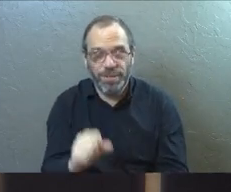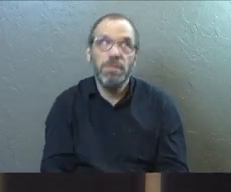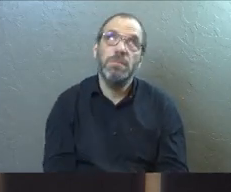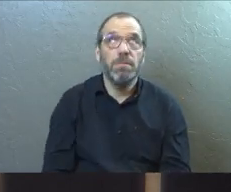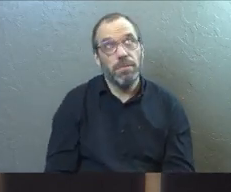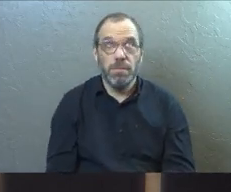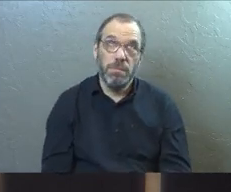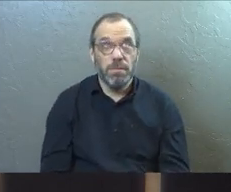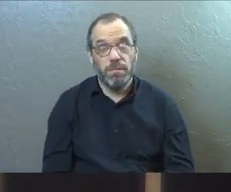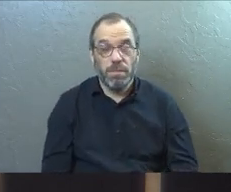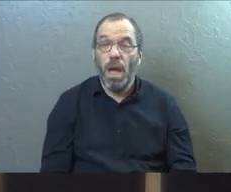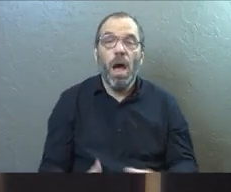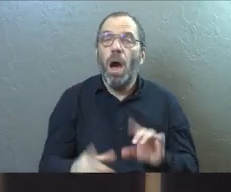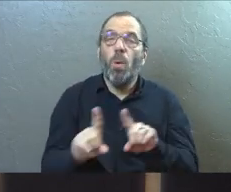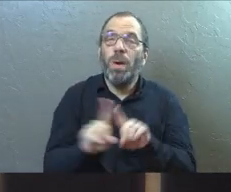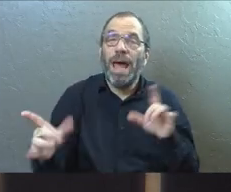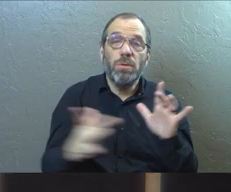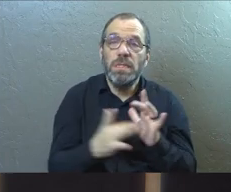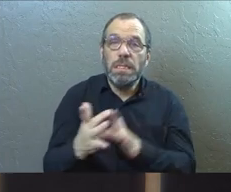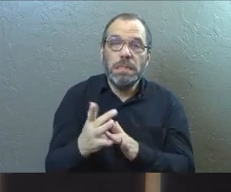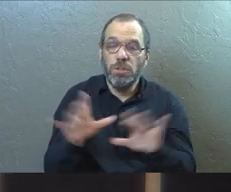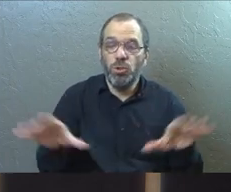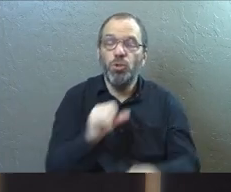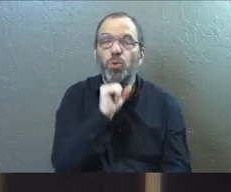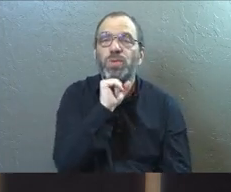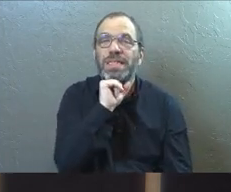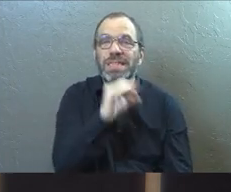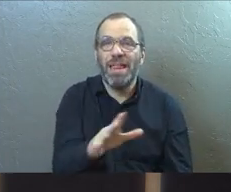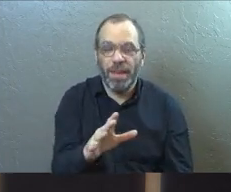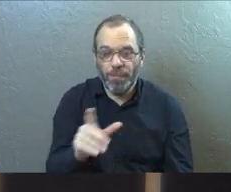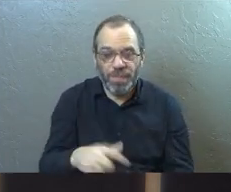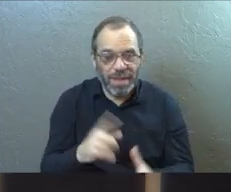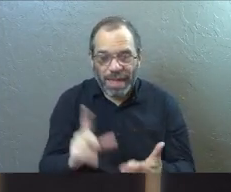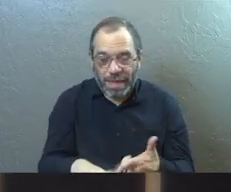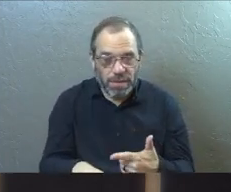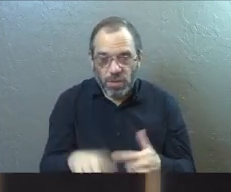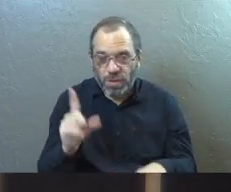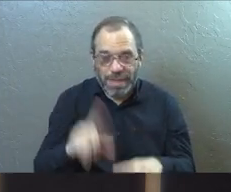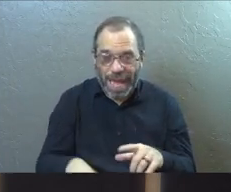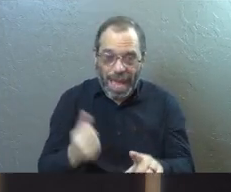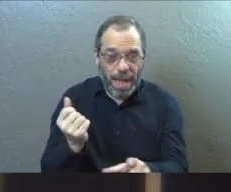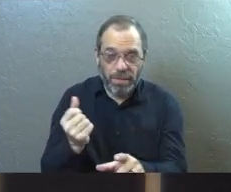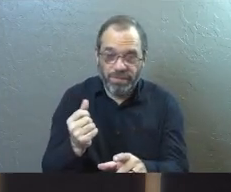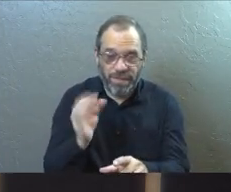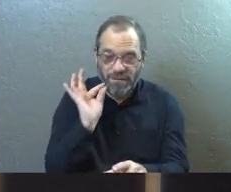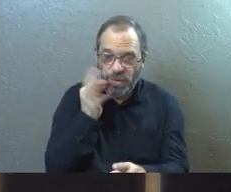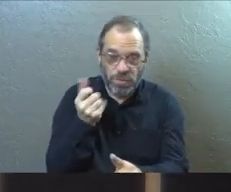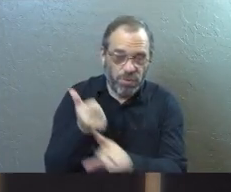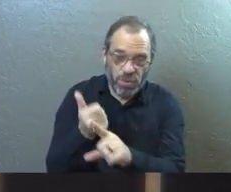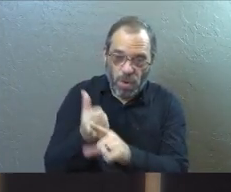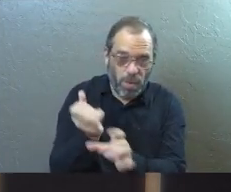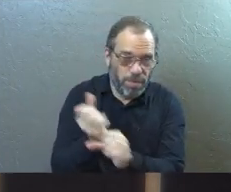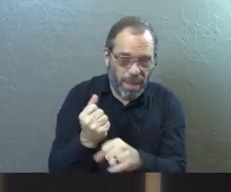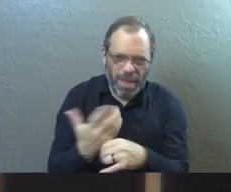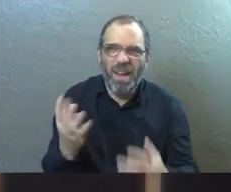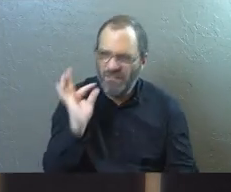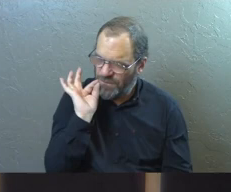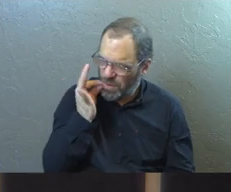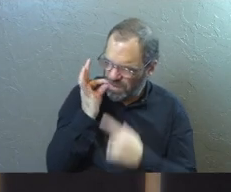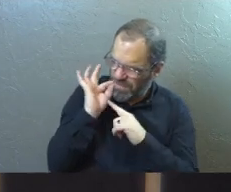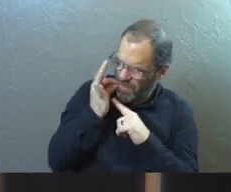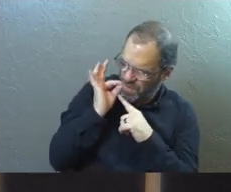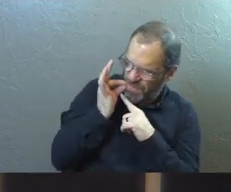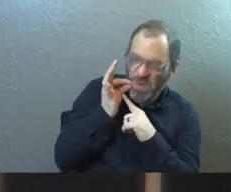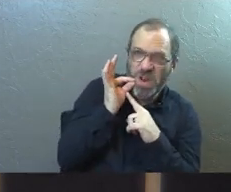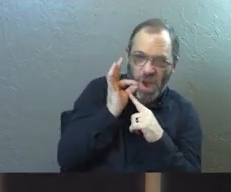Apart from me, you can do nothing. And then he says, you can't make fruit on your own. So what's fruit? So we